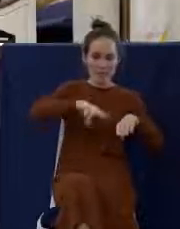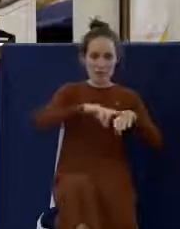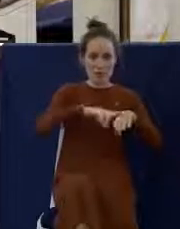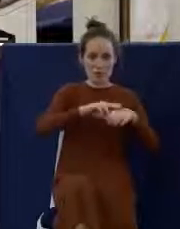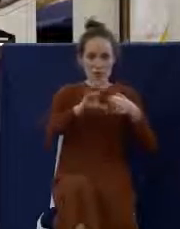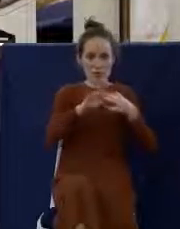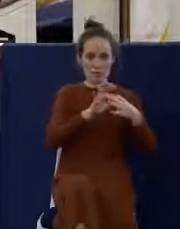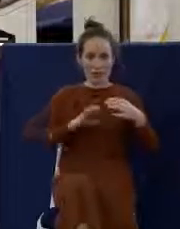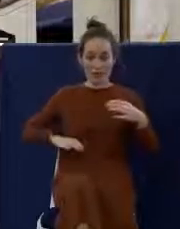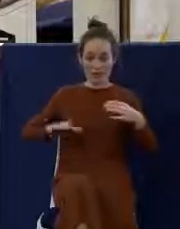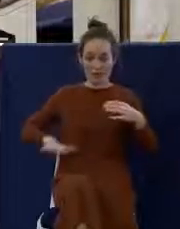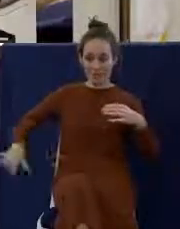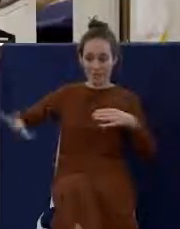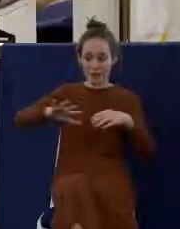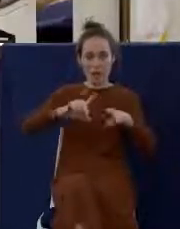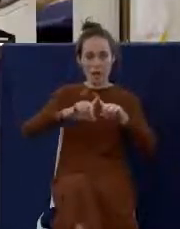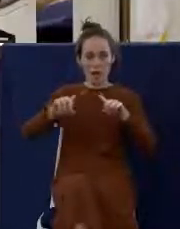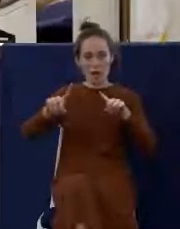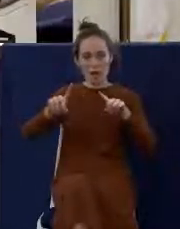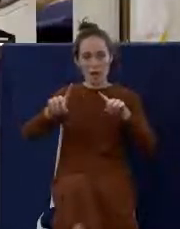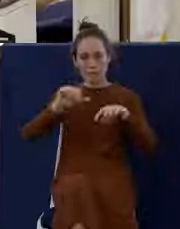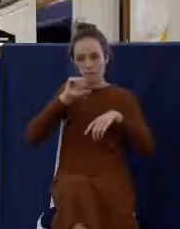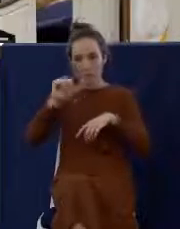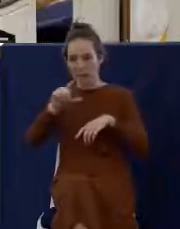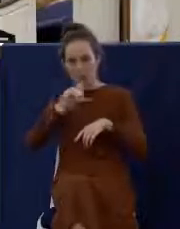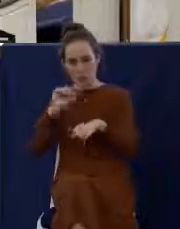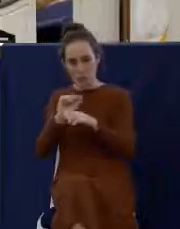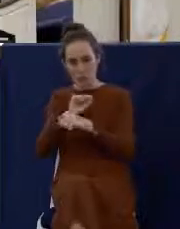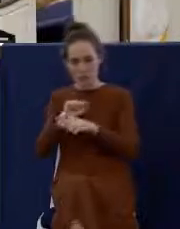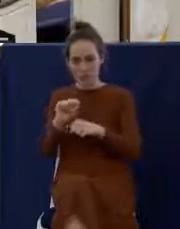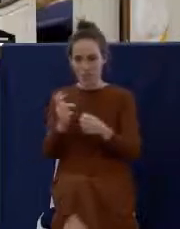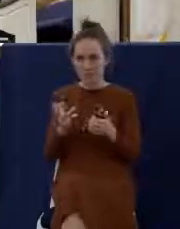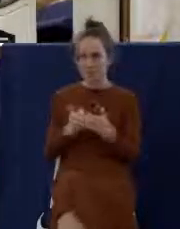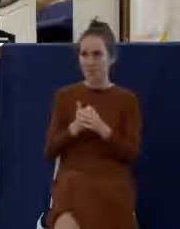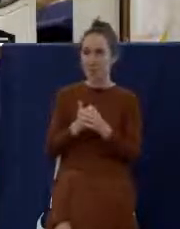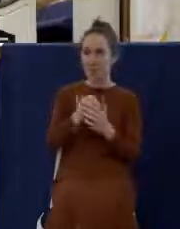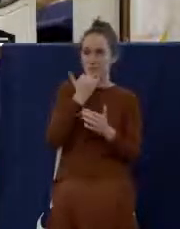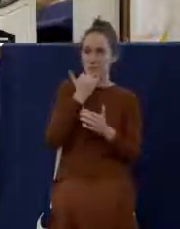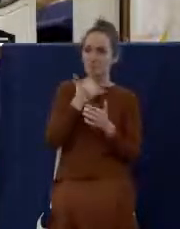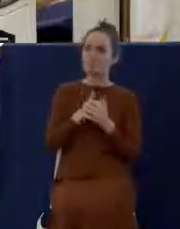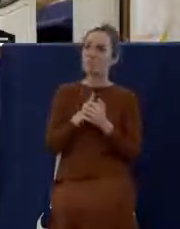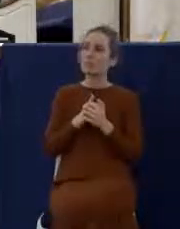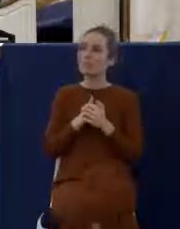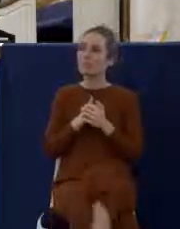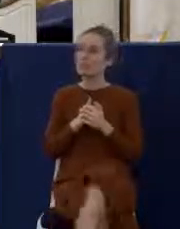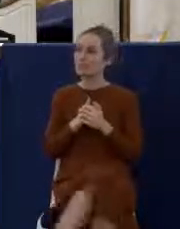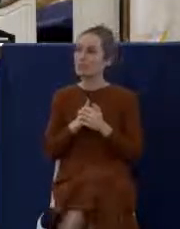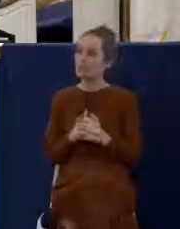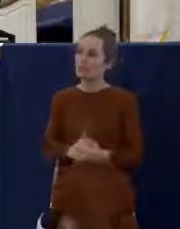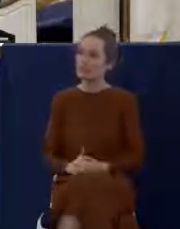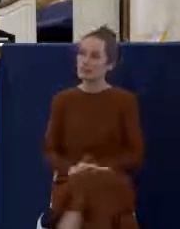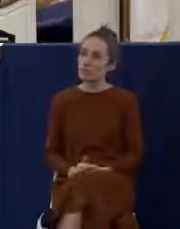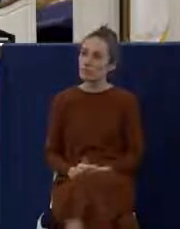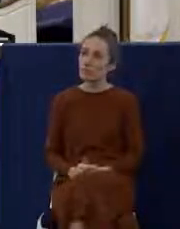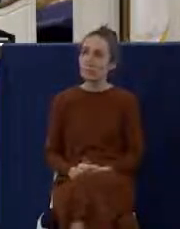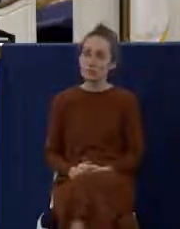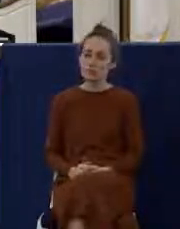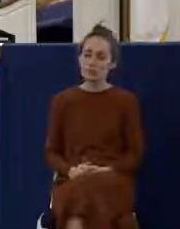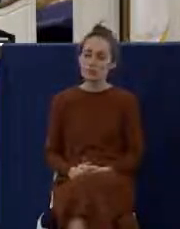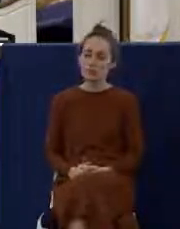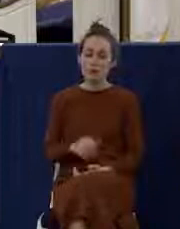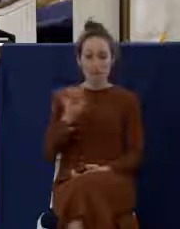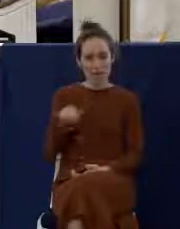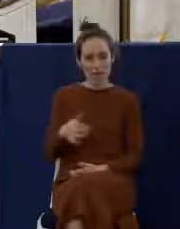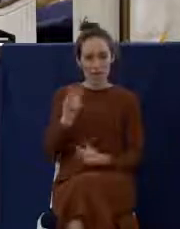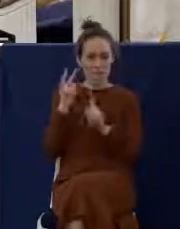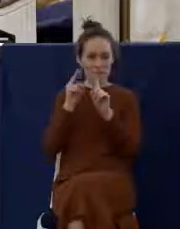was a serious doctrinal error on the part of Luther. And so that view is nowhere taught